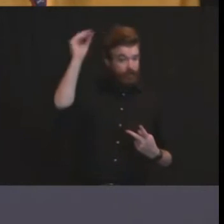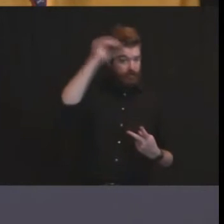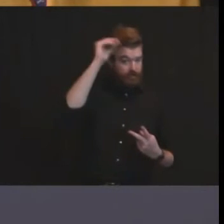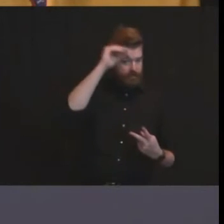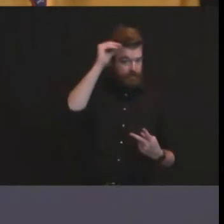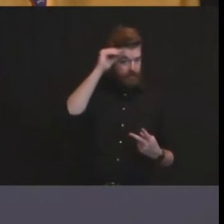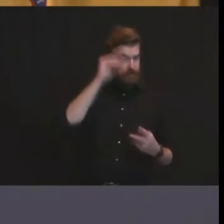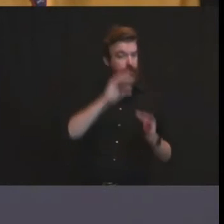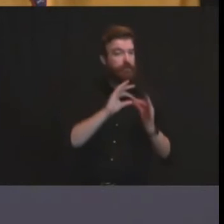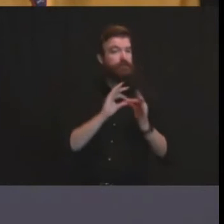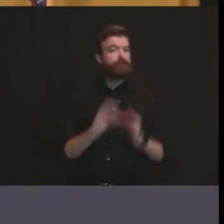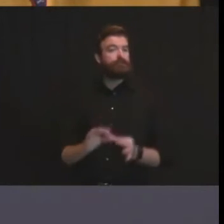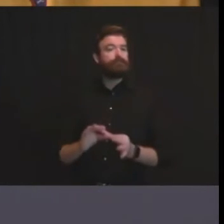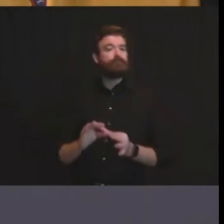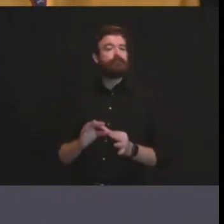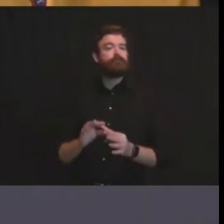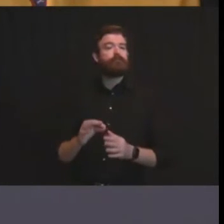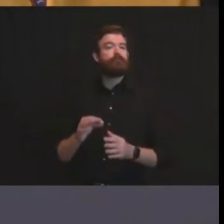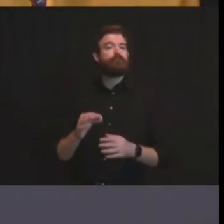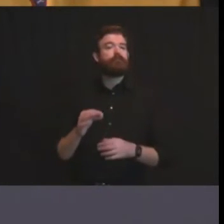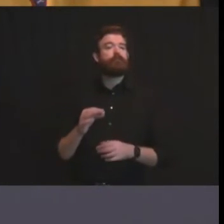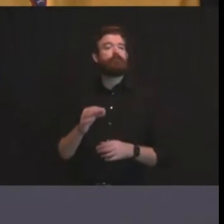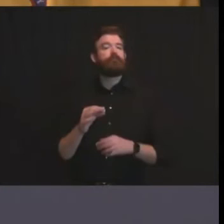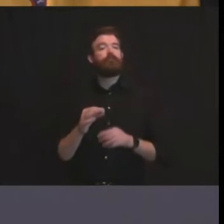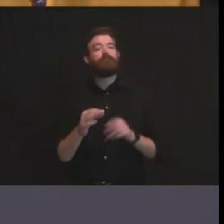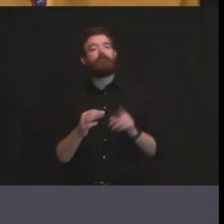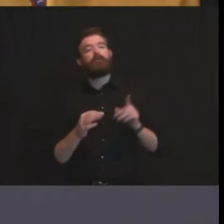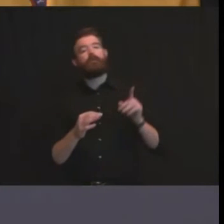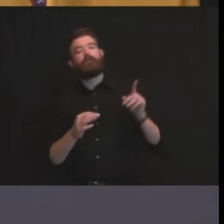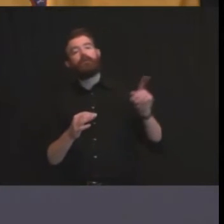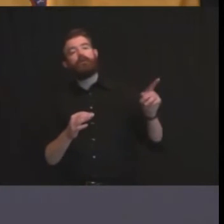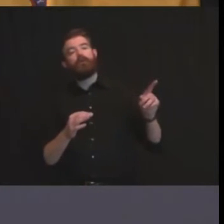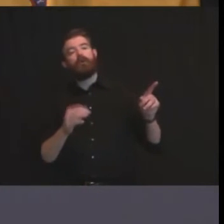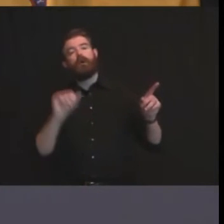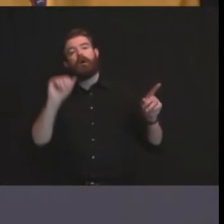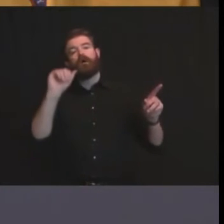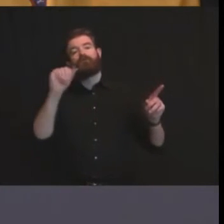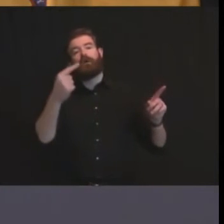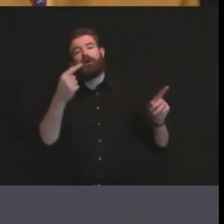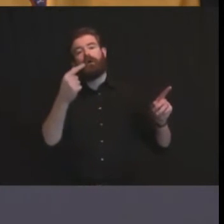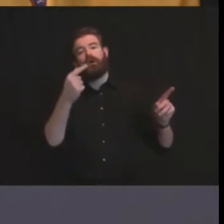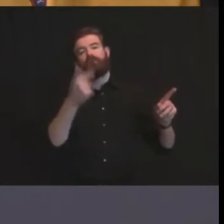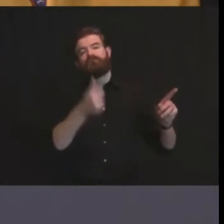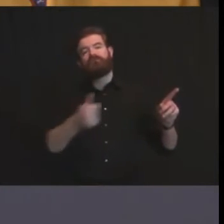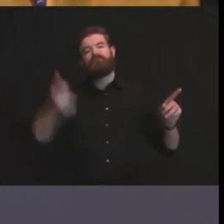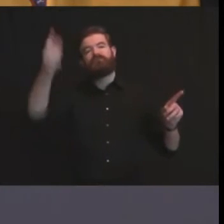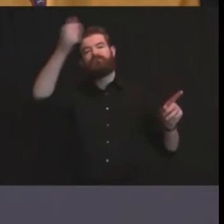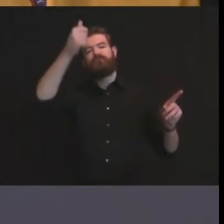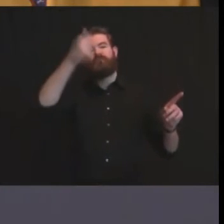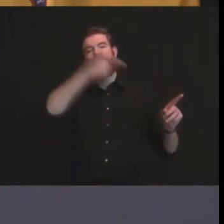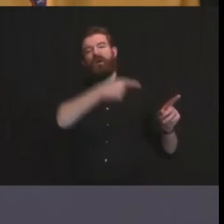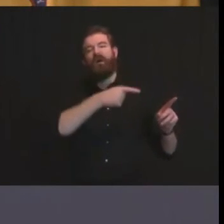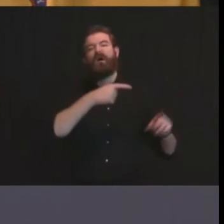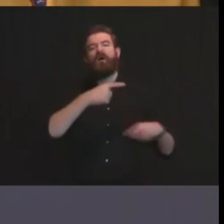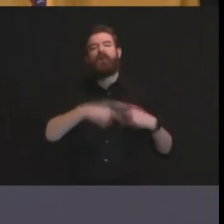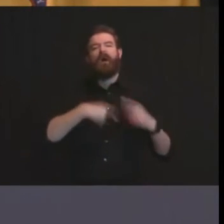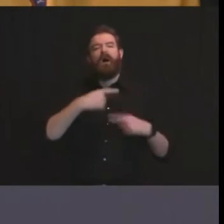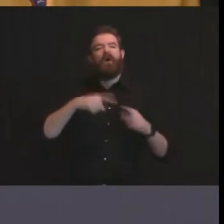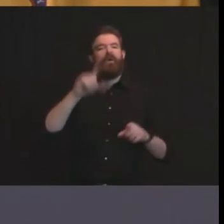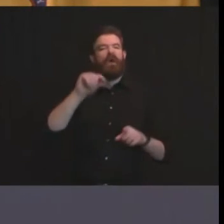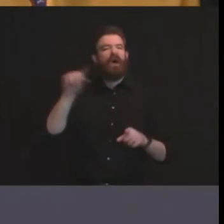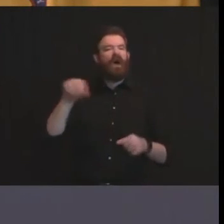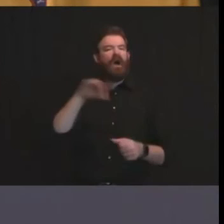or opinions issued by attorney general graywall regarding the 2020 election and vote counting procedures to